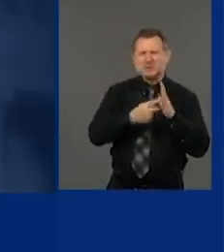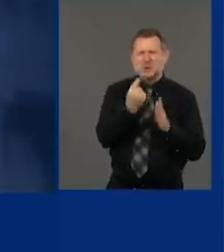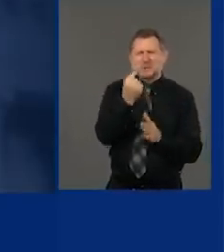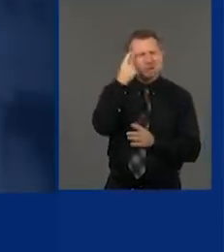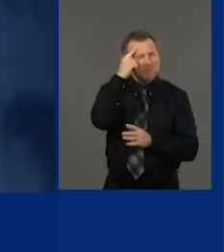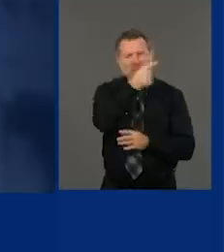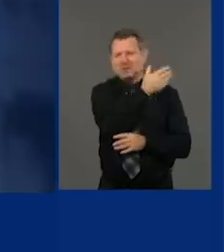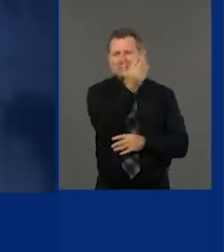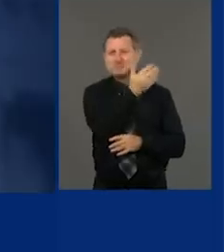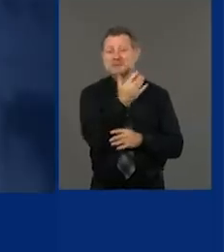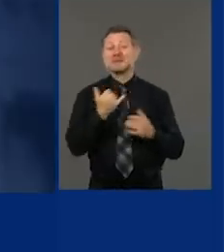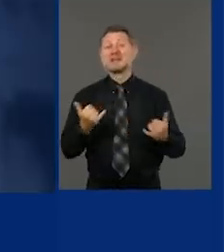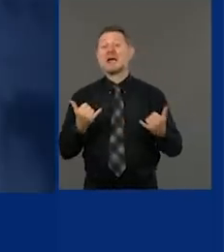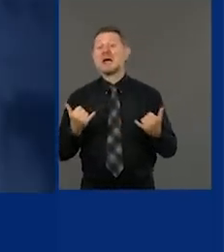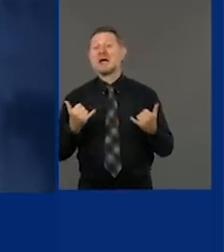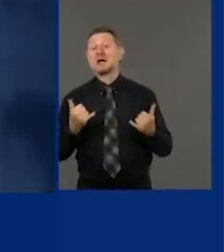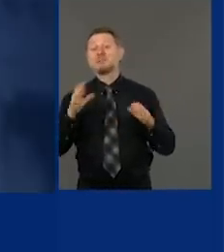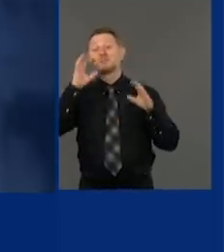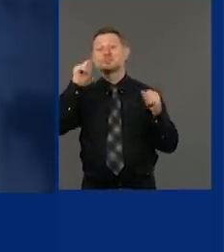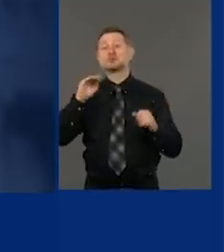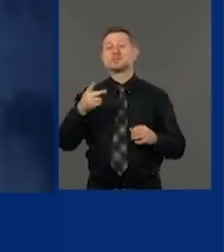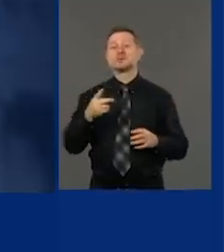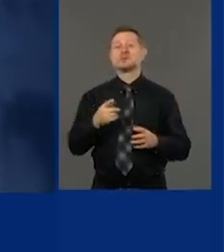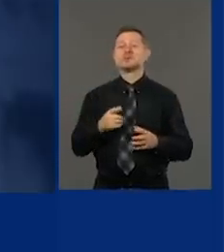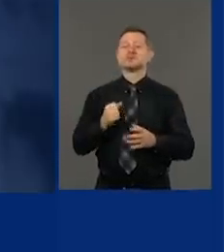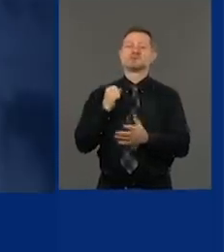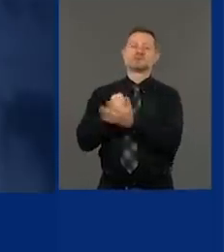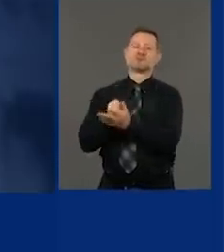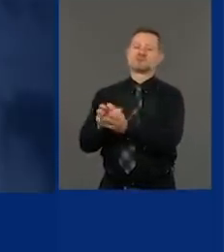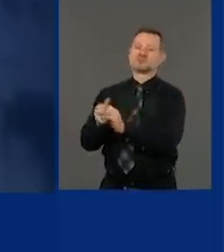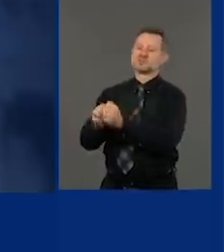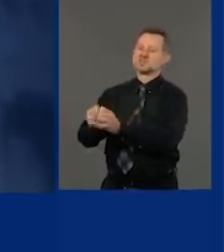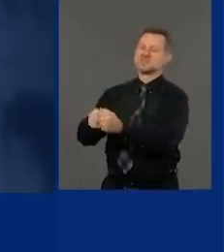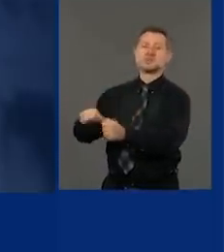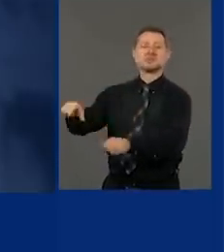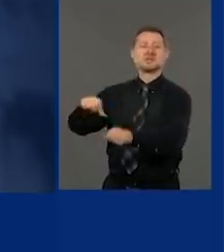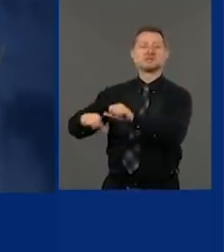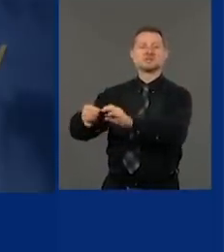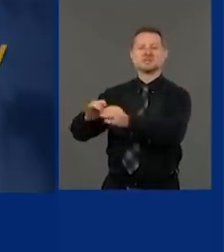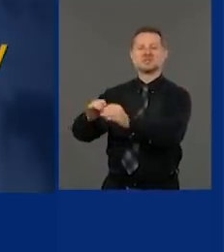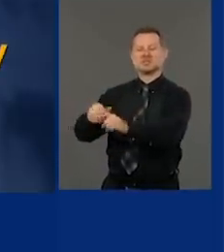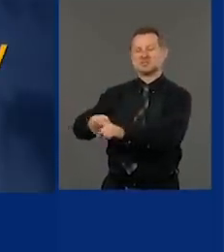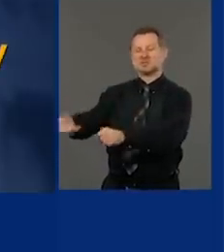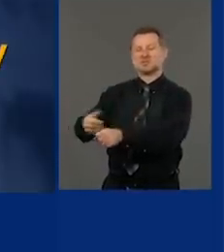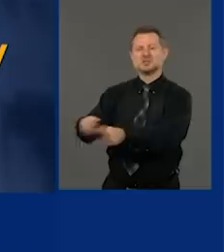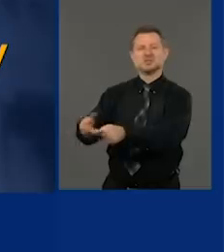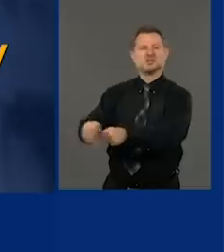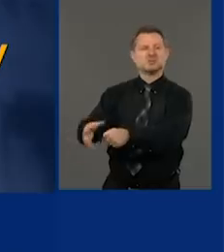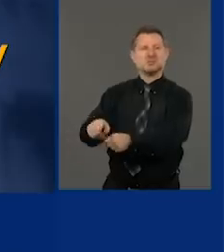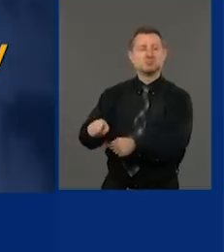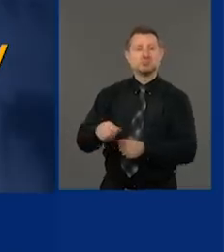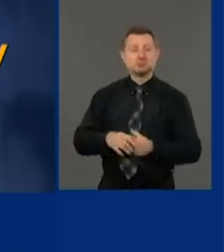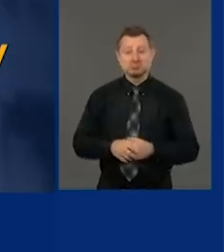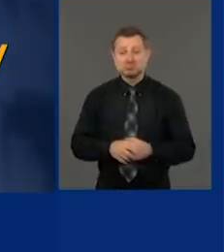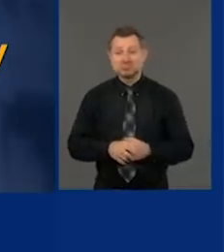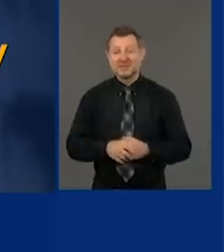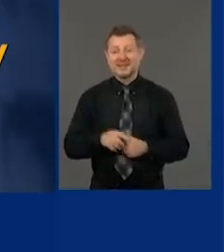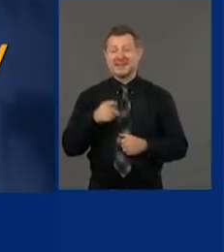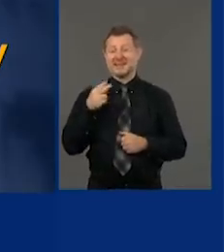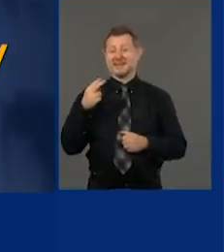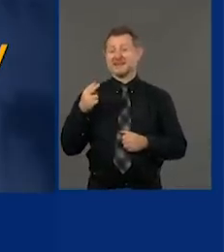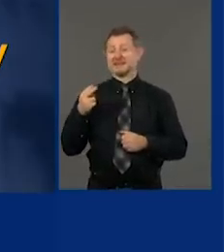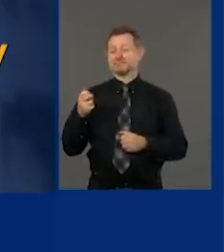is attacking science. What a surprise. No surprise. He's been attacking science from day